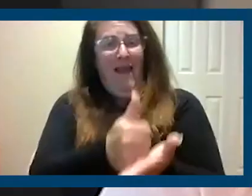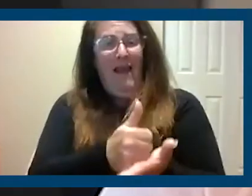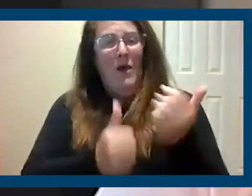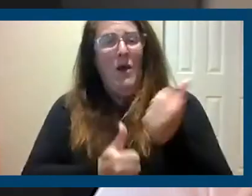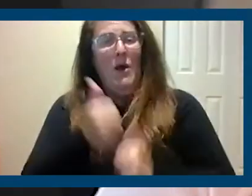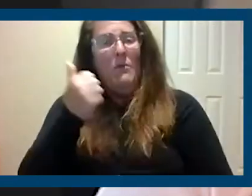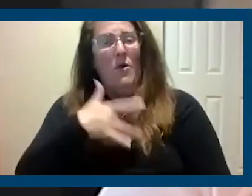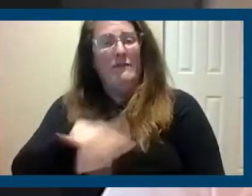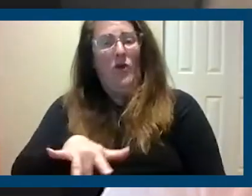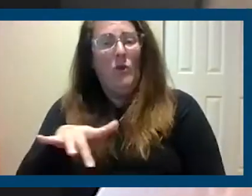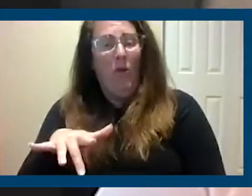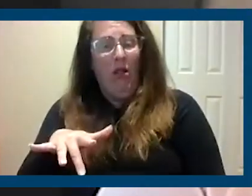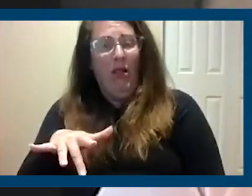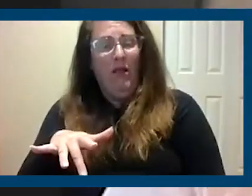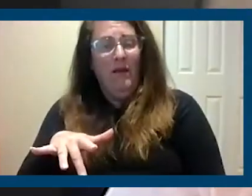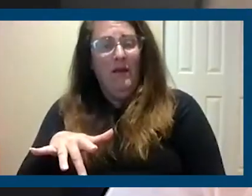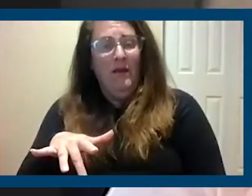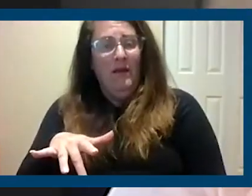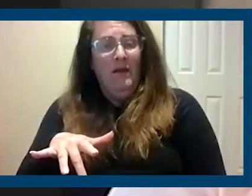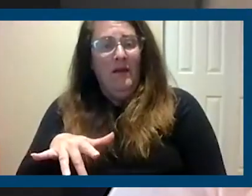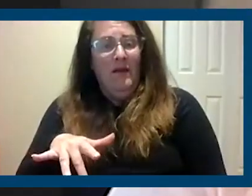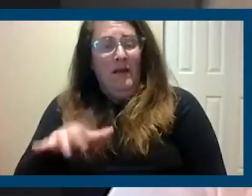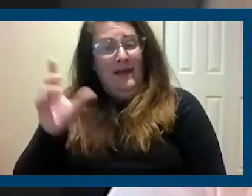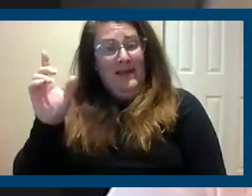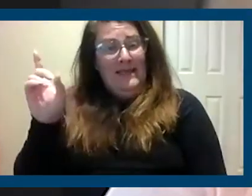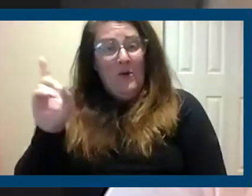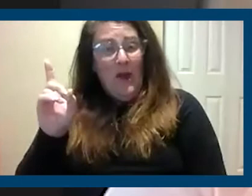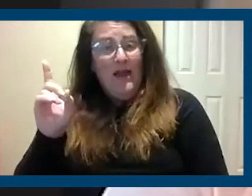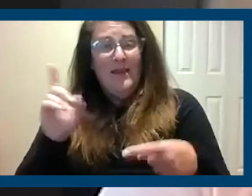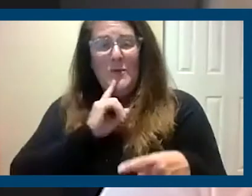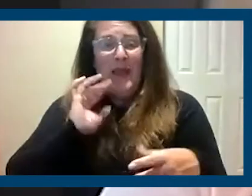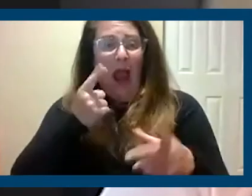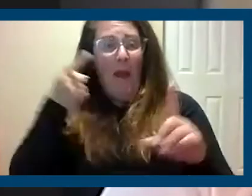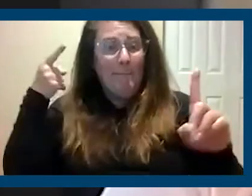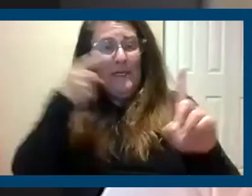vulnerable. And I kind of feel as a Democrat, that's, you know, really our mission.